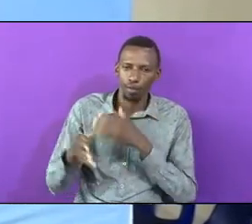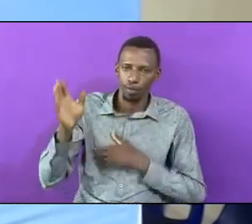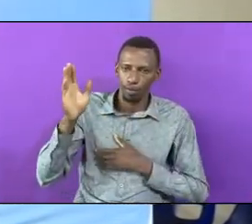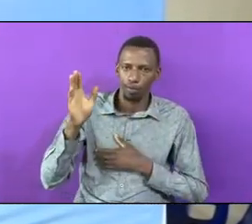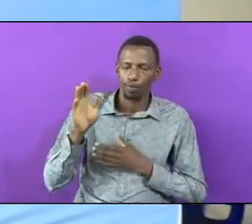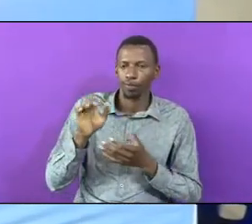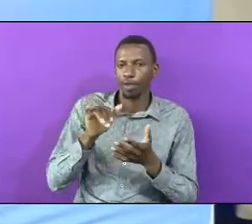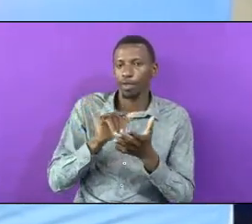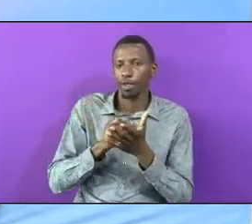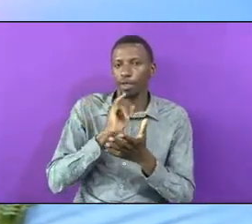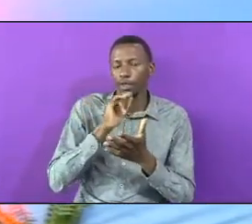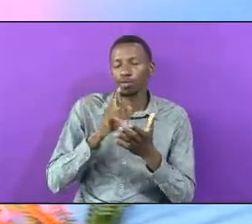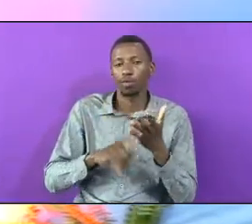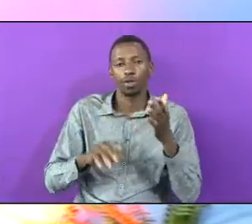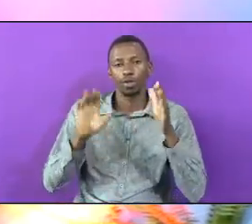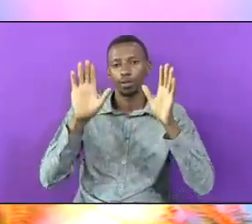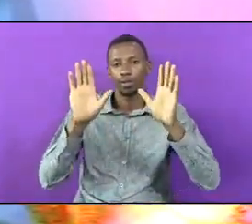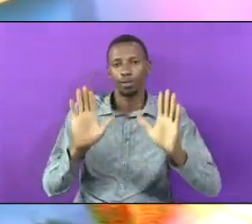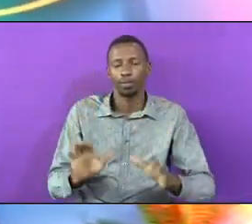For That Is What Counts